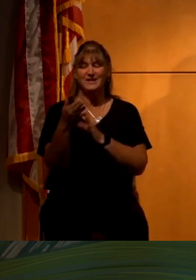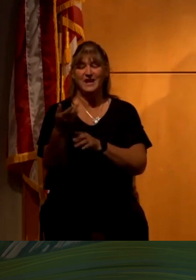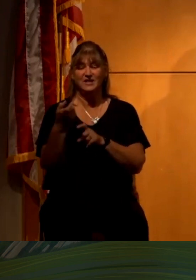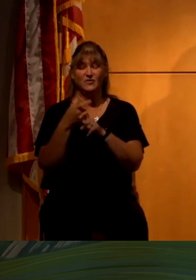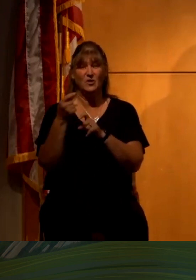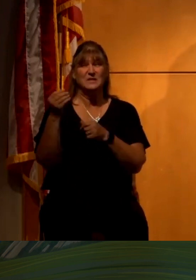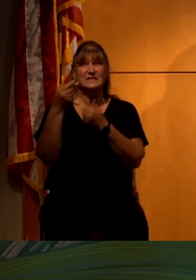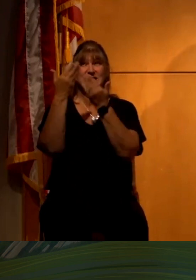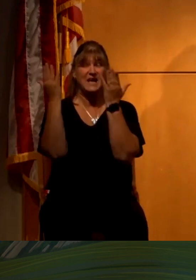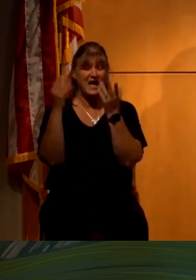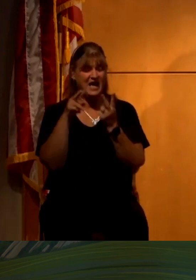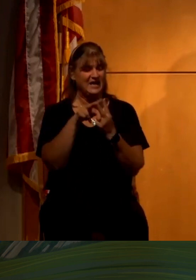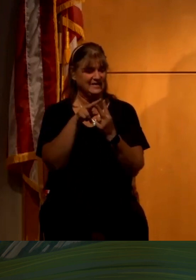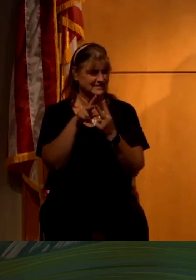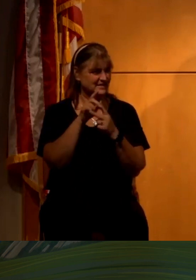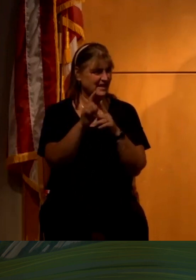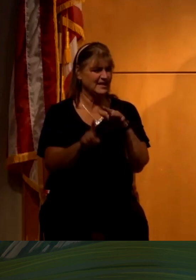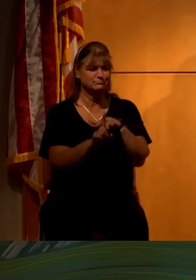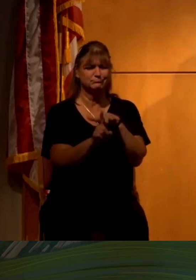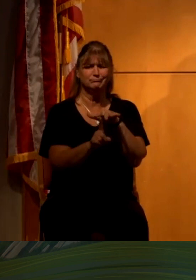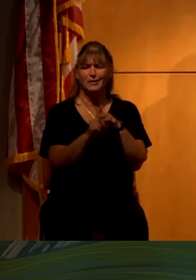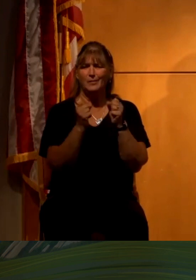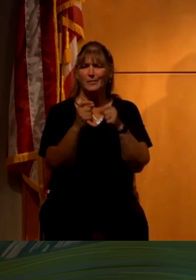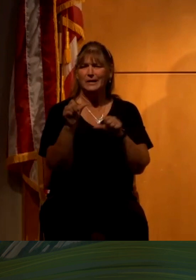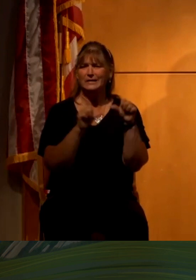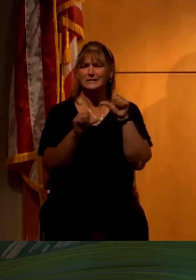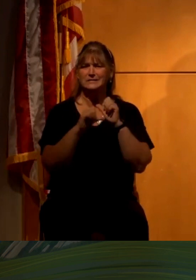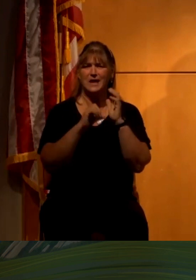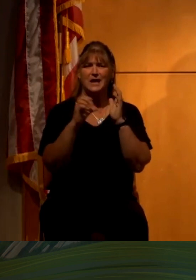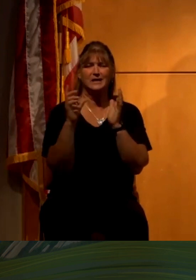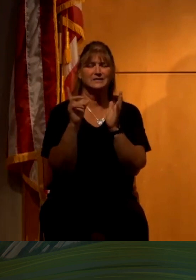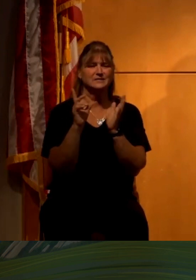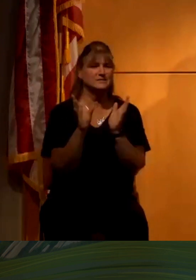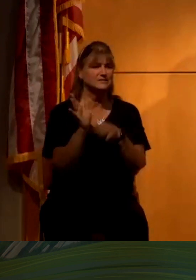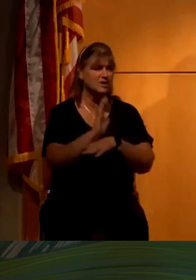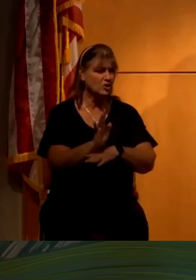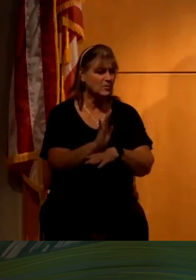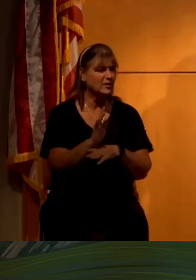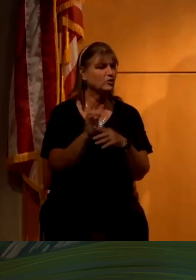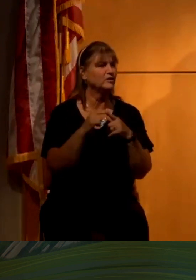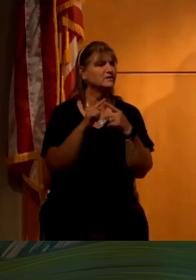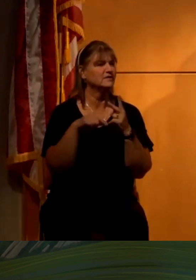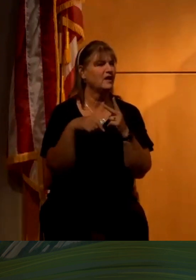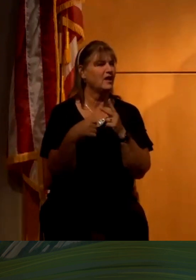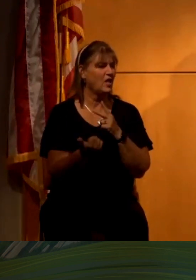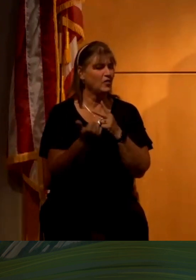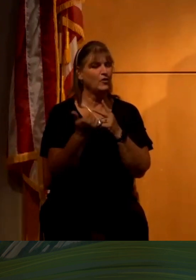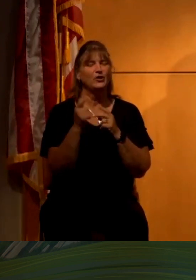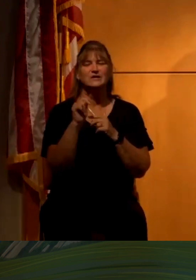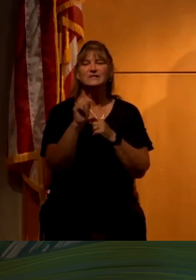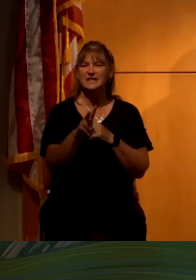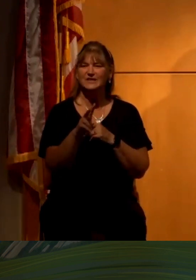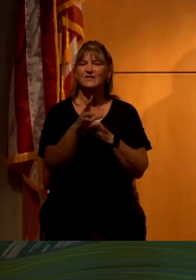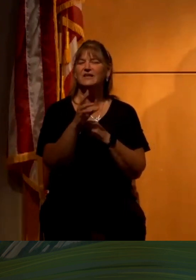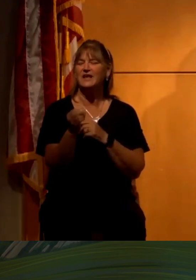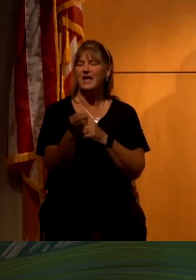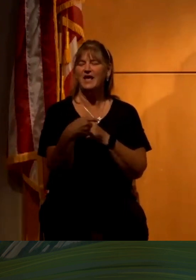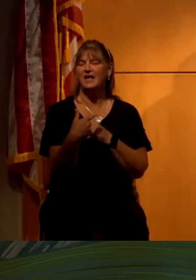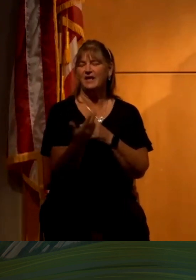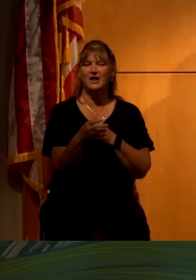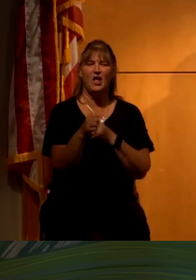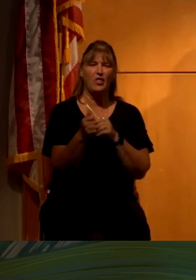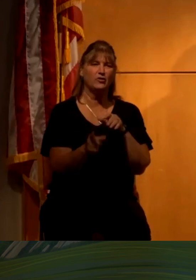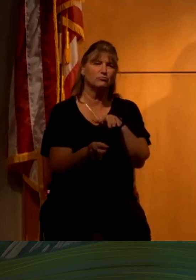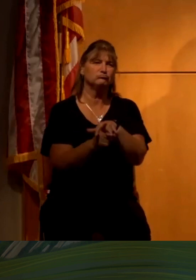Skies. And he's appeared in numerous science documentaries and other TV and other